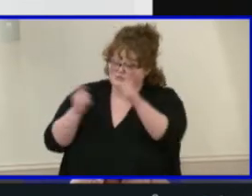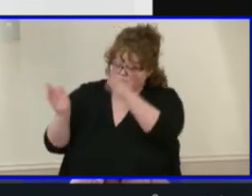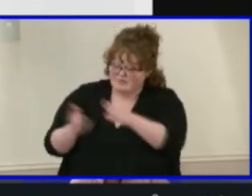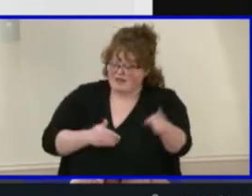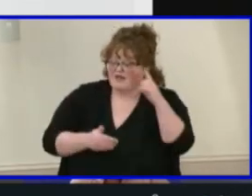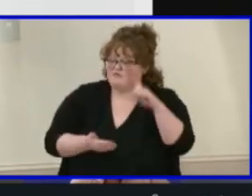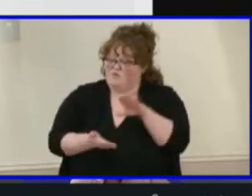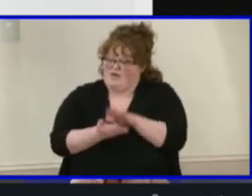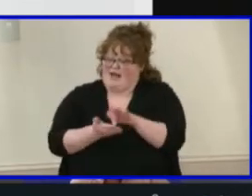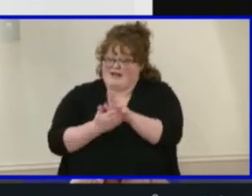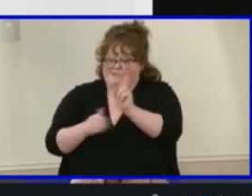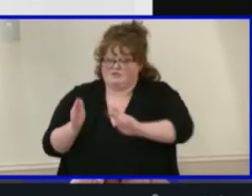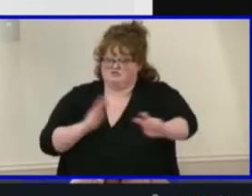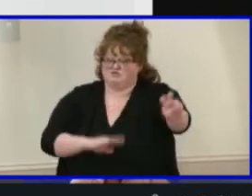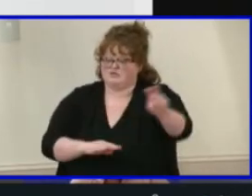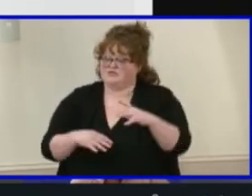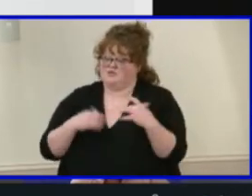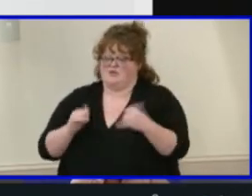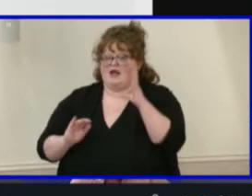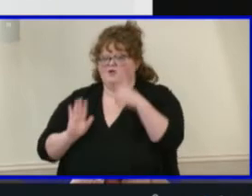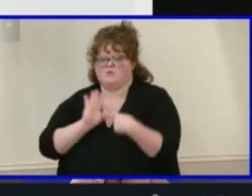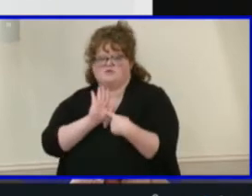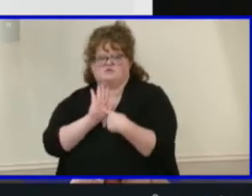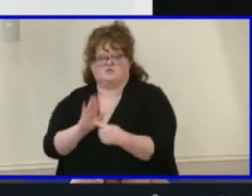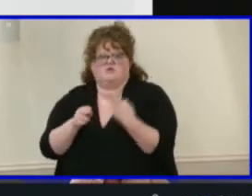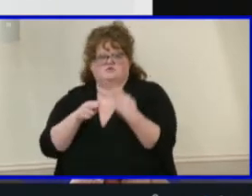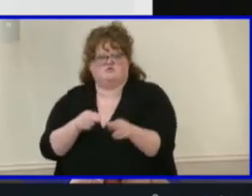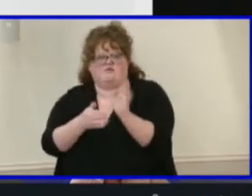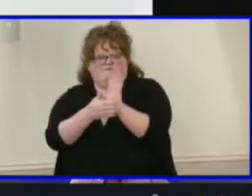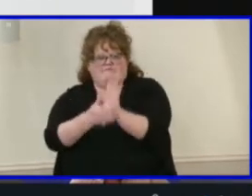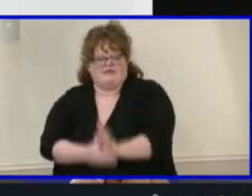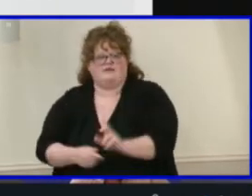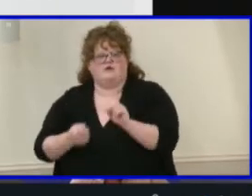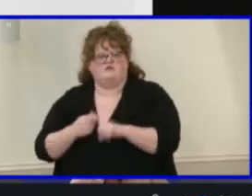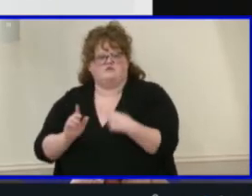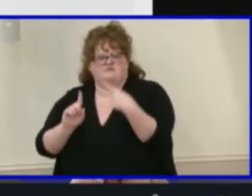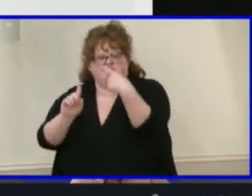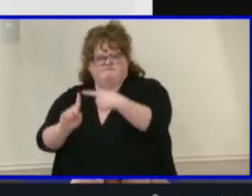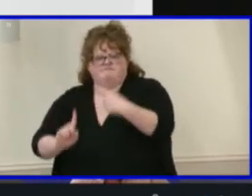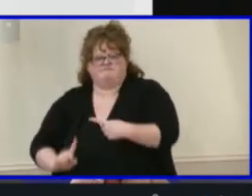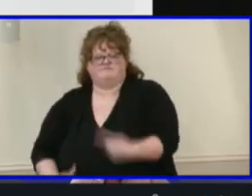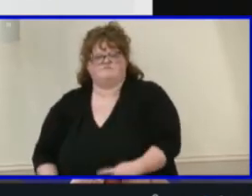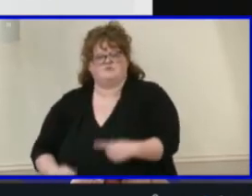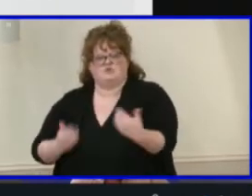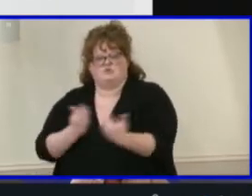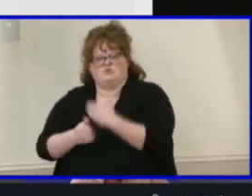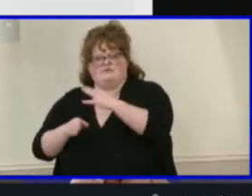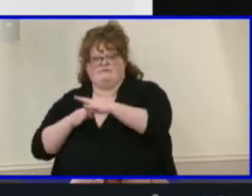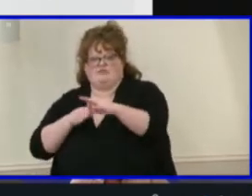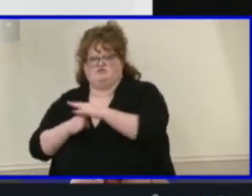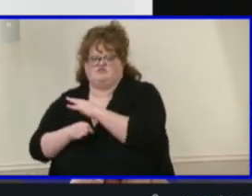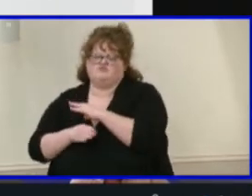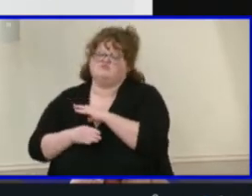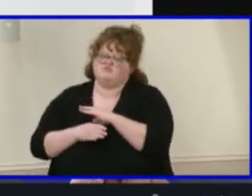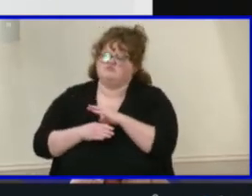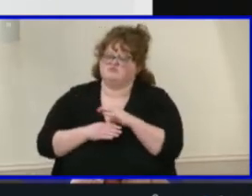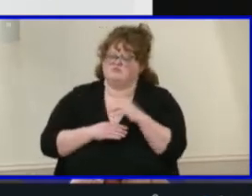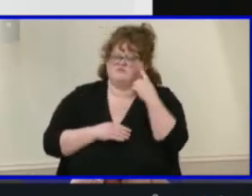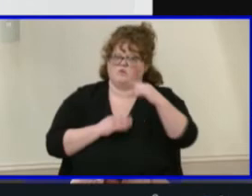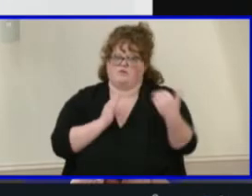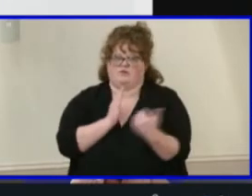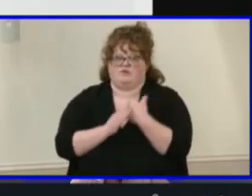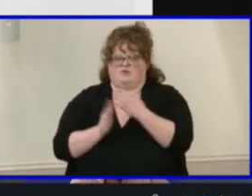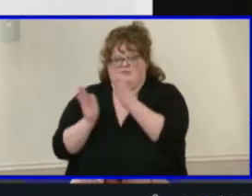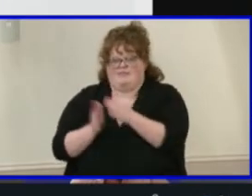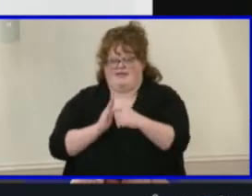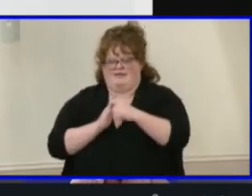We are pleased to share a short video highlighting the features and functions of the newly formatted planning guide, which are also detailed in the